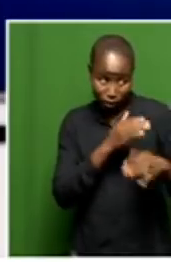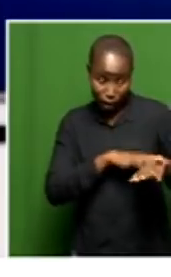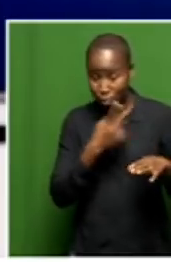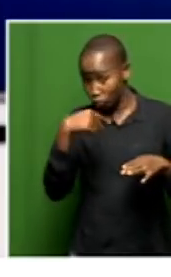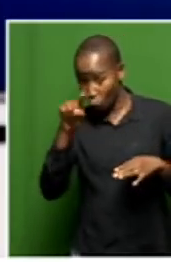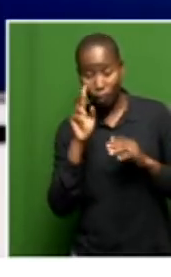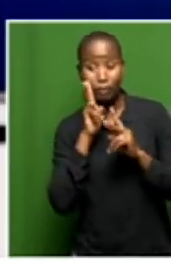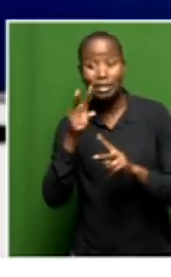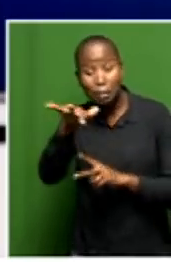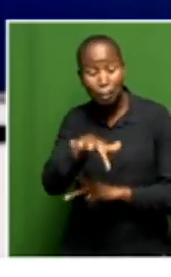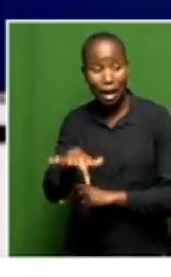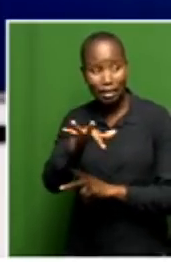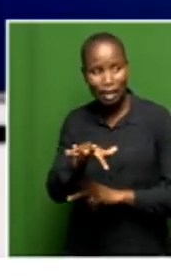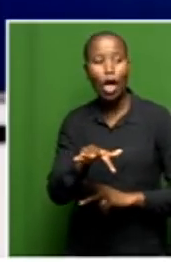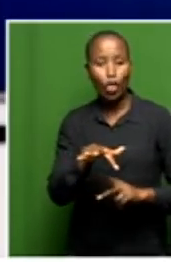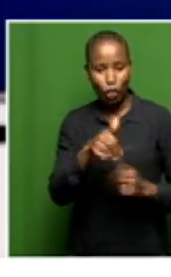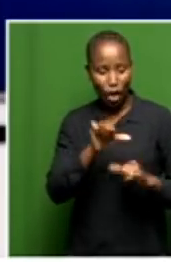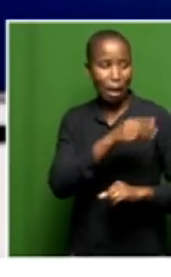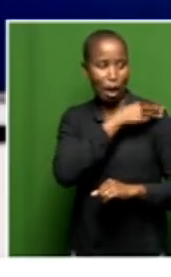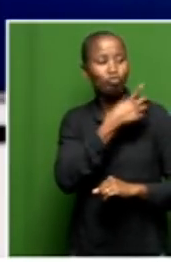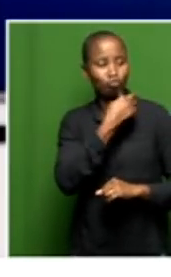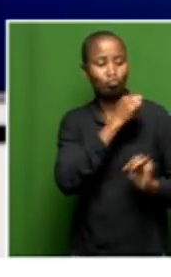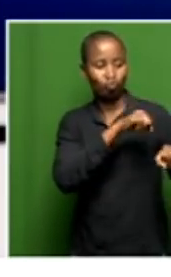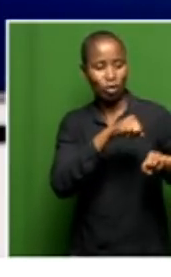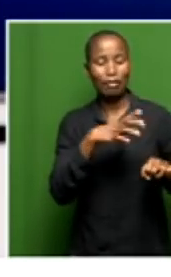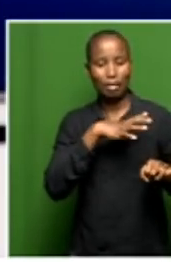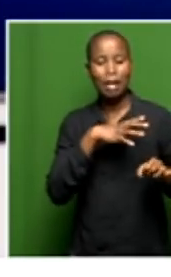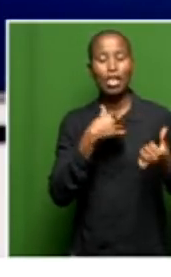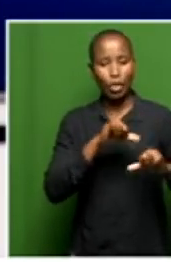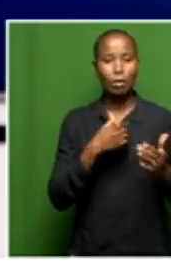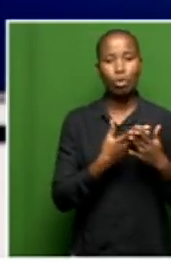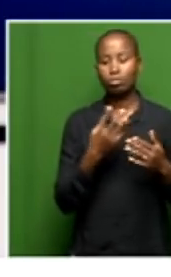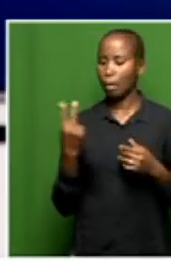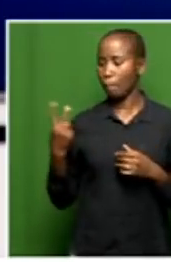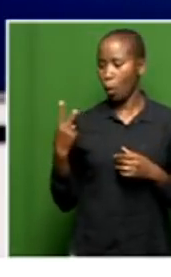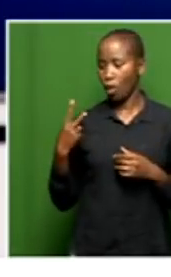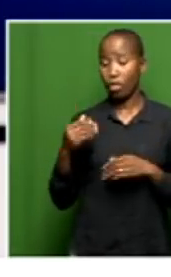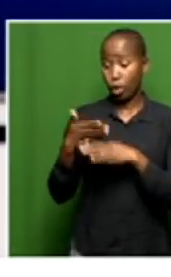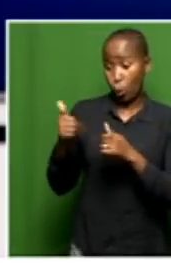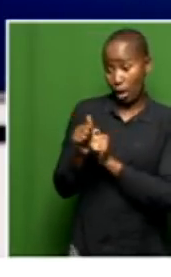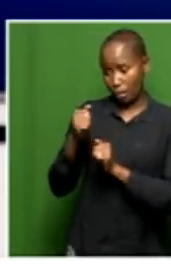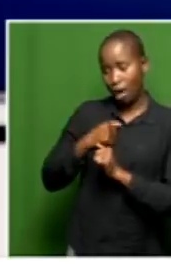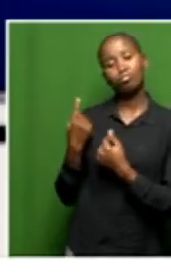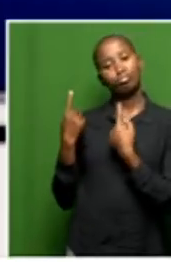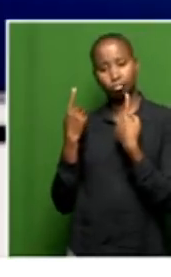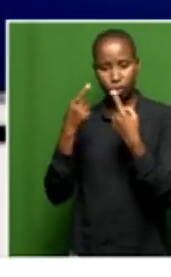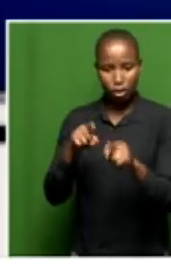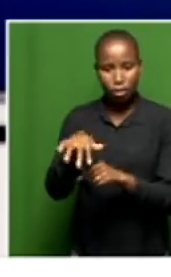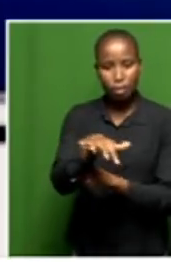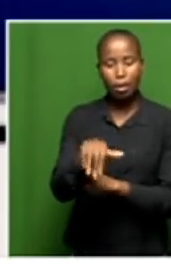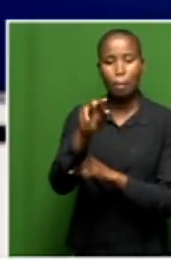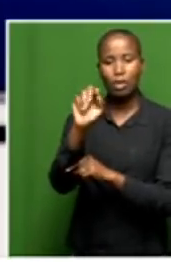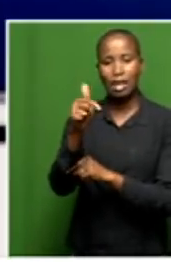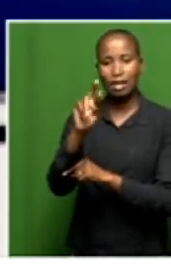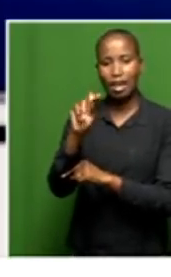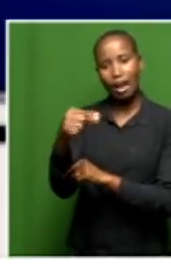visit the facility to see for ourselves. We took a trip to Muttaking, we went to see, and then we